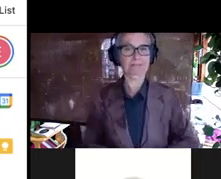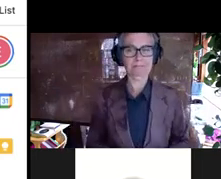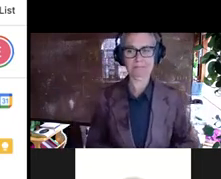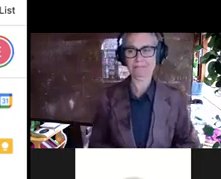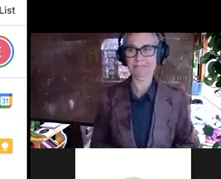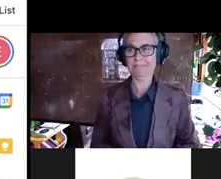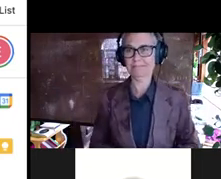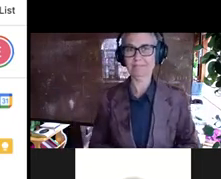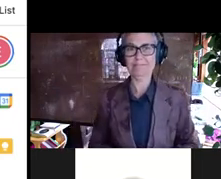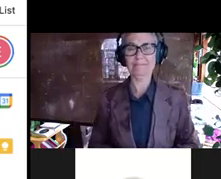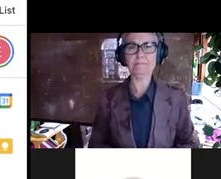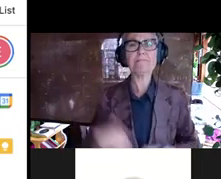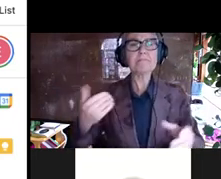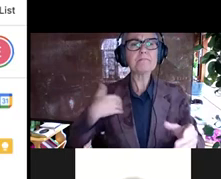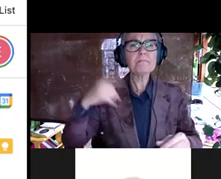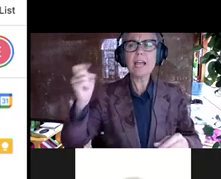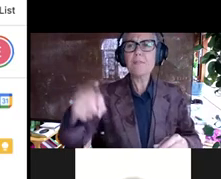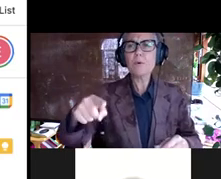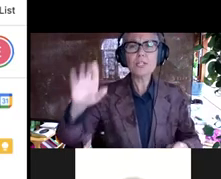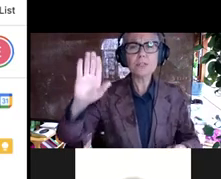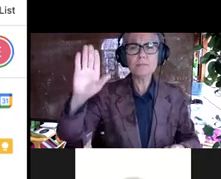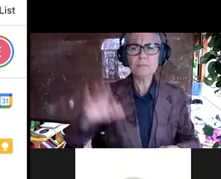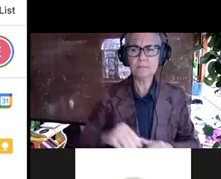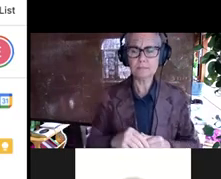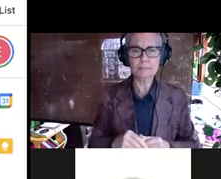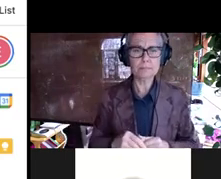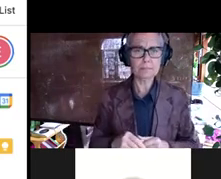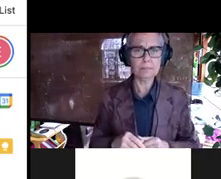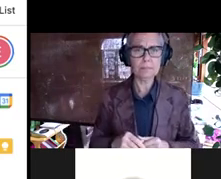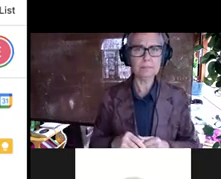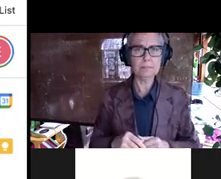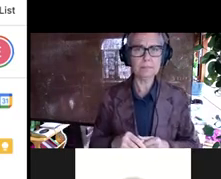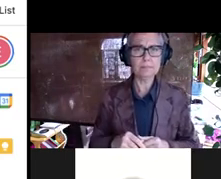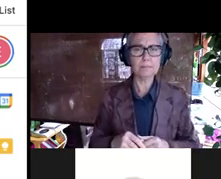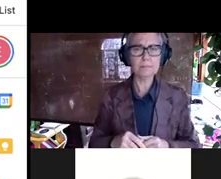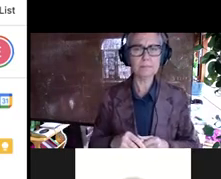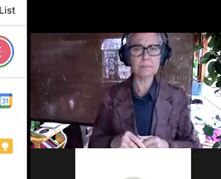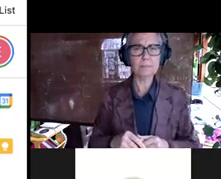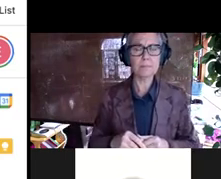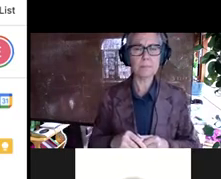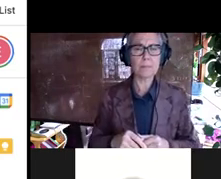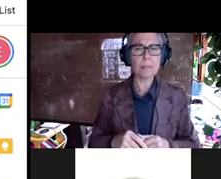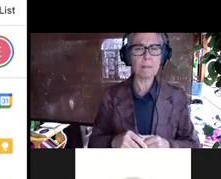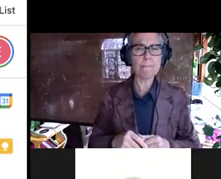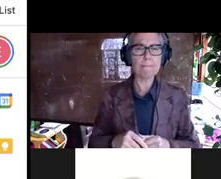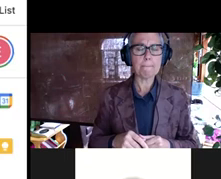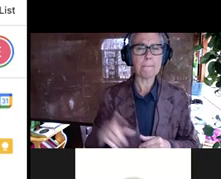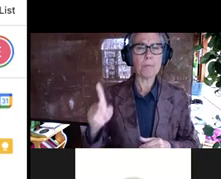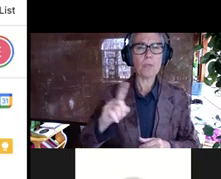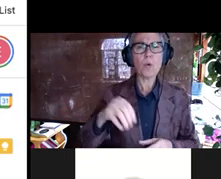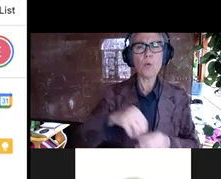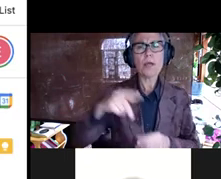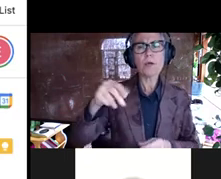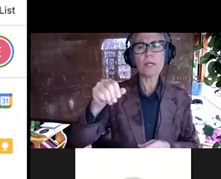Um, can I ask a question? Great. Um, so, um, where, where in the Prance pipeline do you see machine